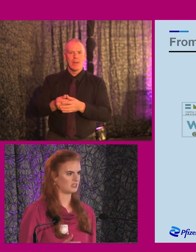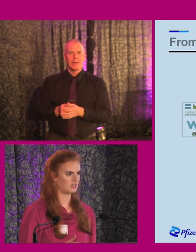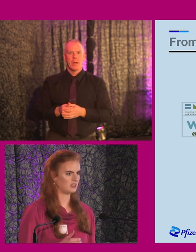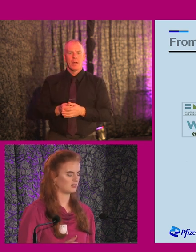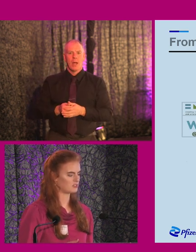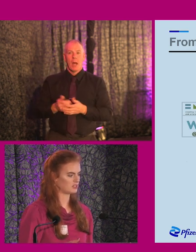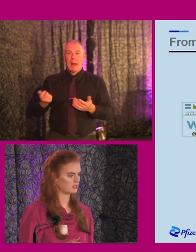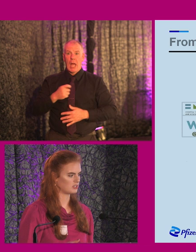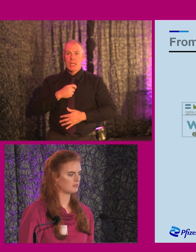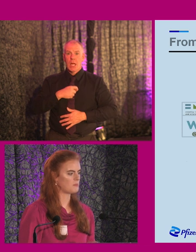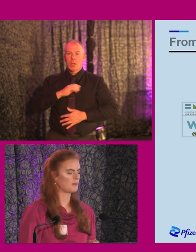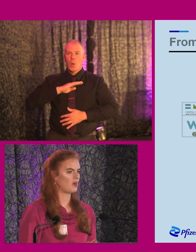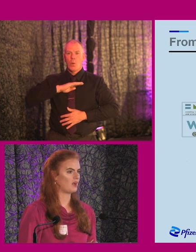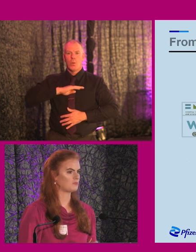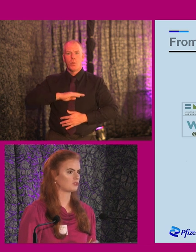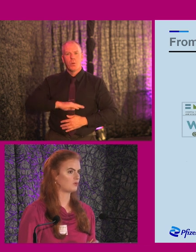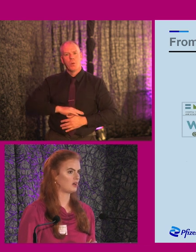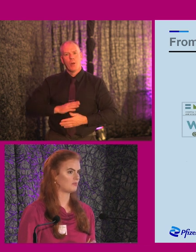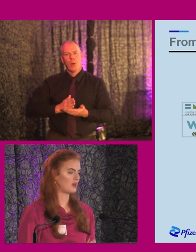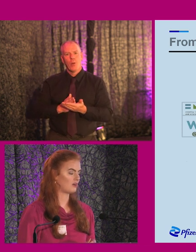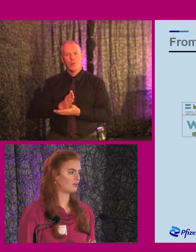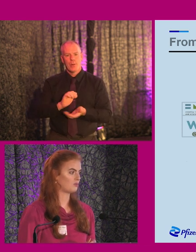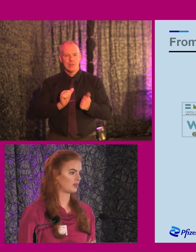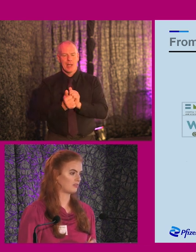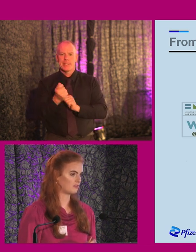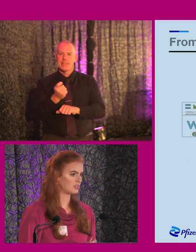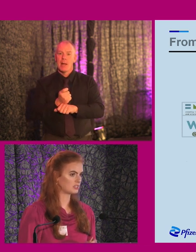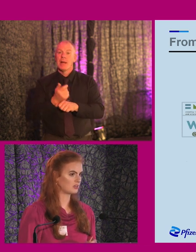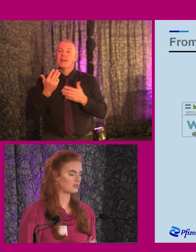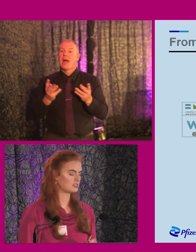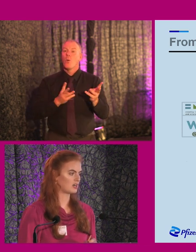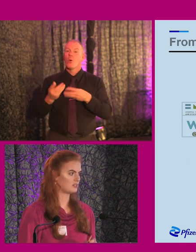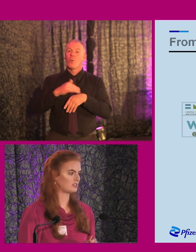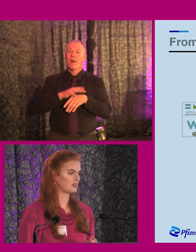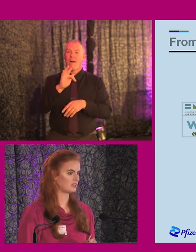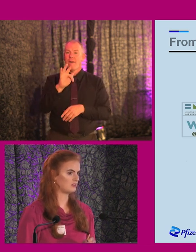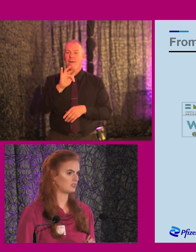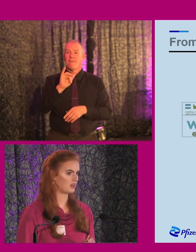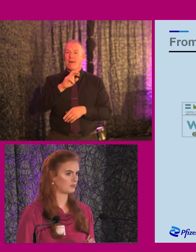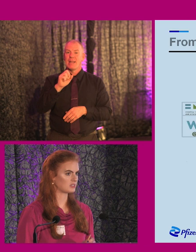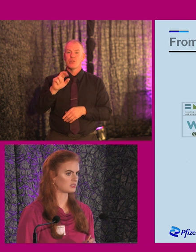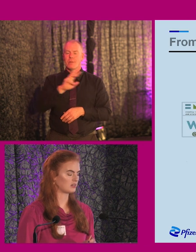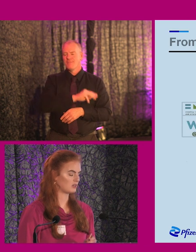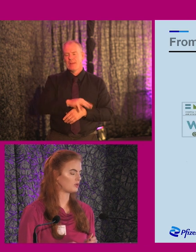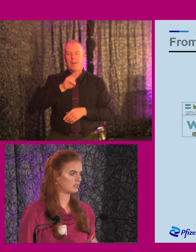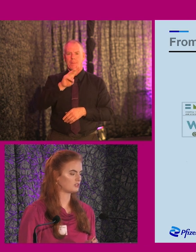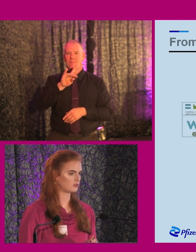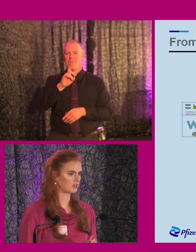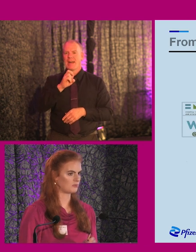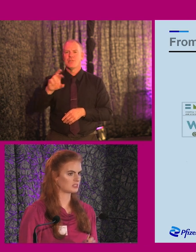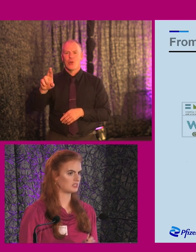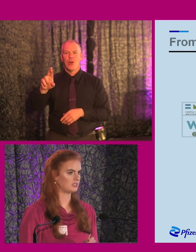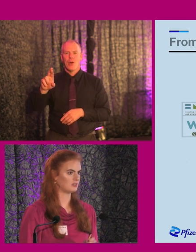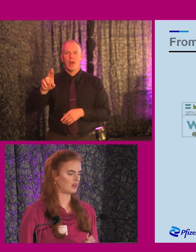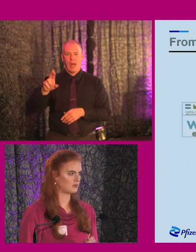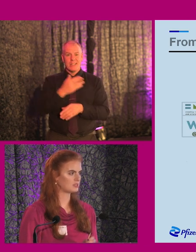anxiety in this transition. And so I am now working in Pfizer. I started as a QC chemist or quality control